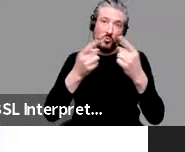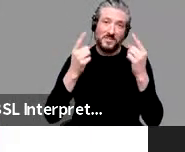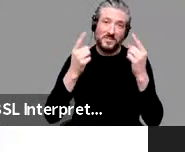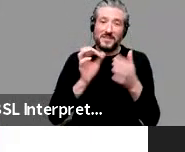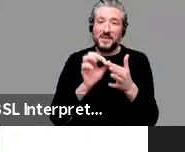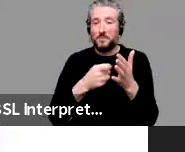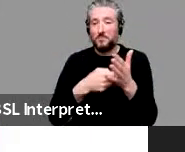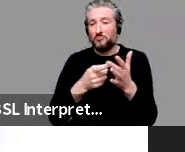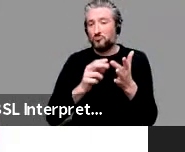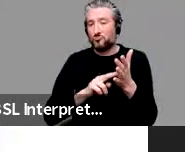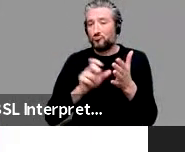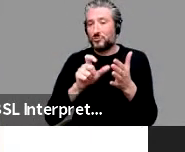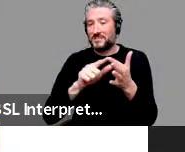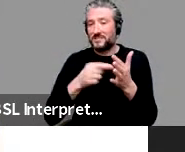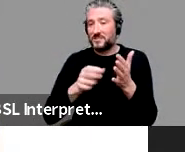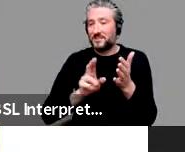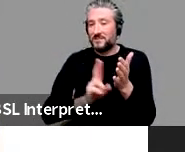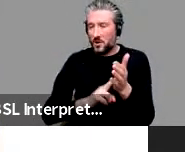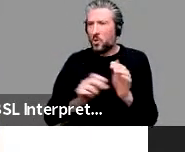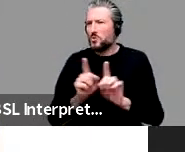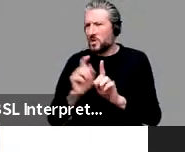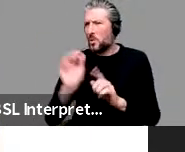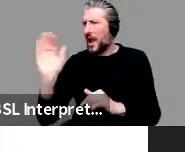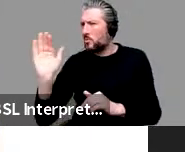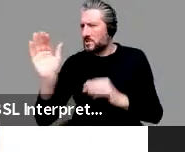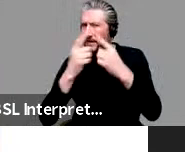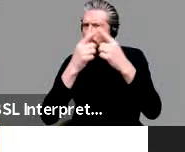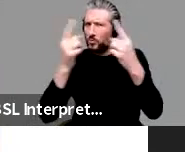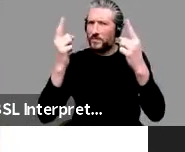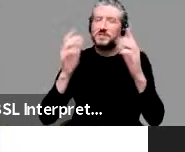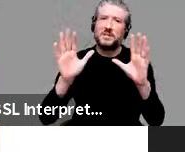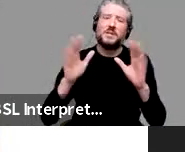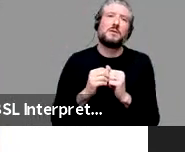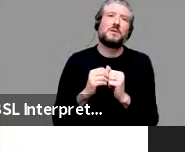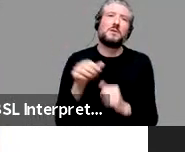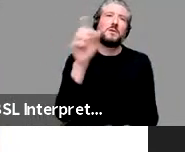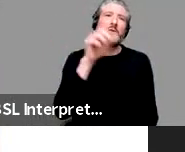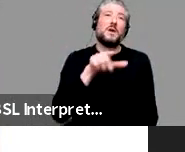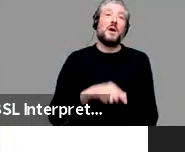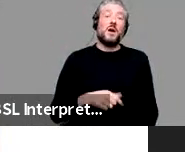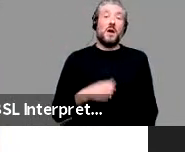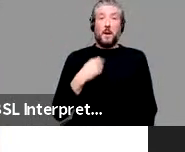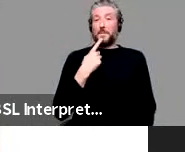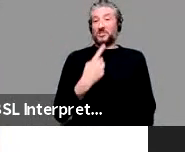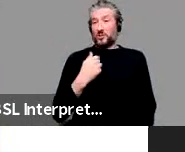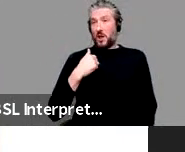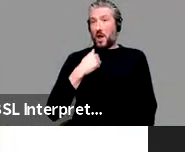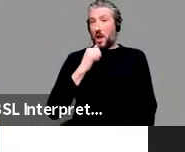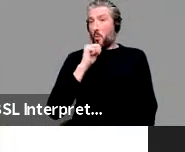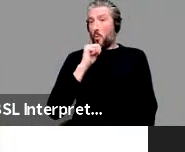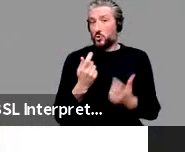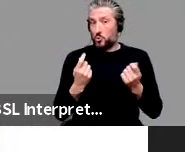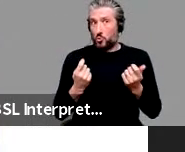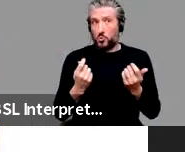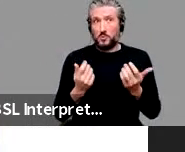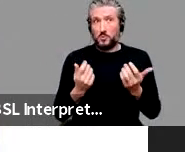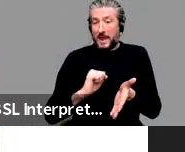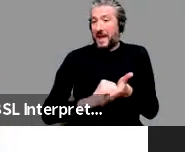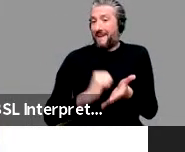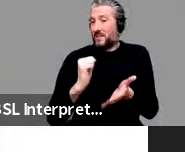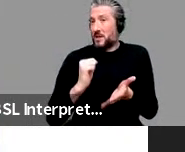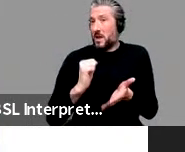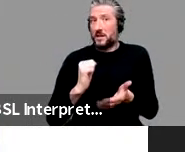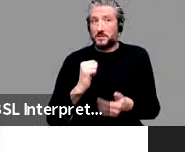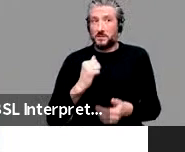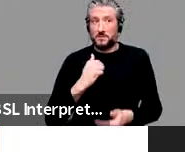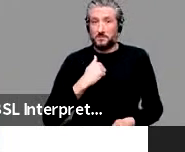Princeton. And I will also mention that I'm going to be advertising for a postdoc. So, you know,